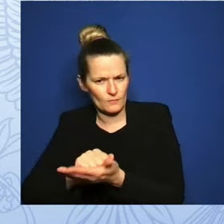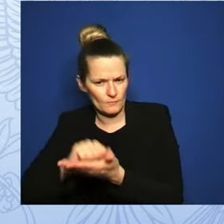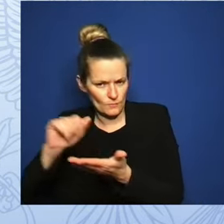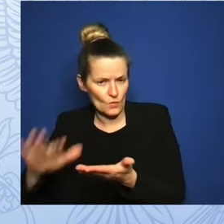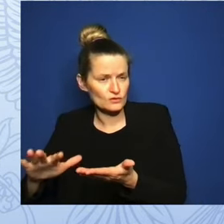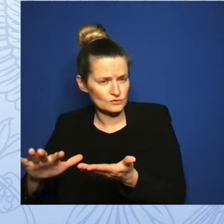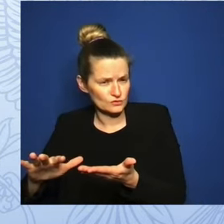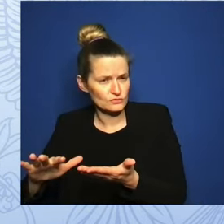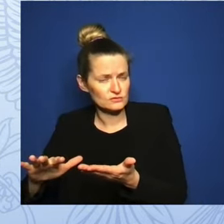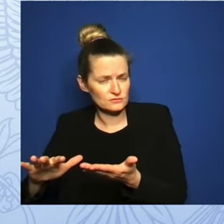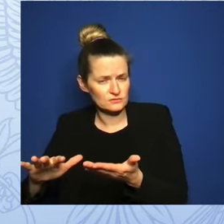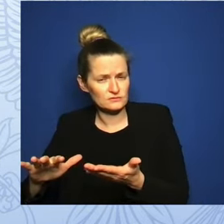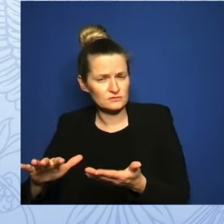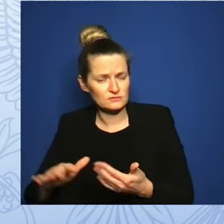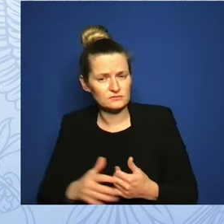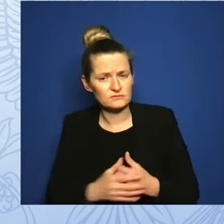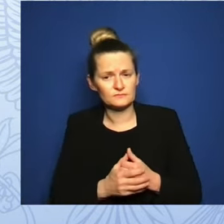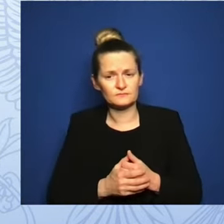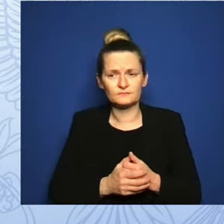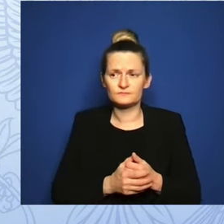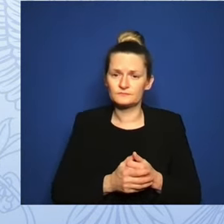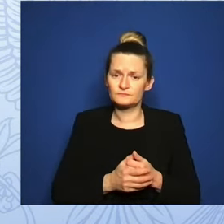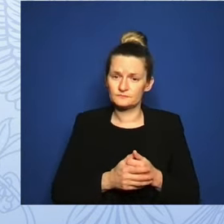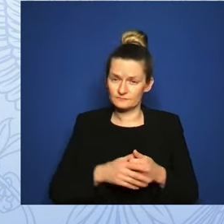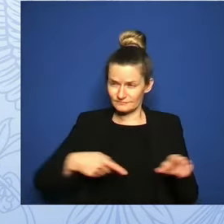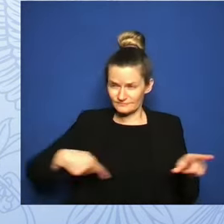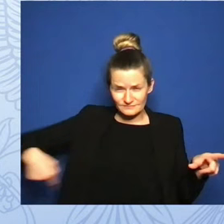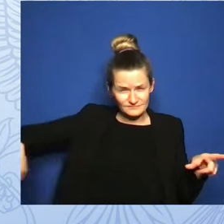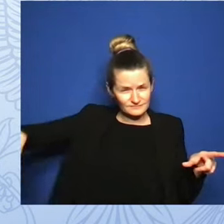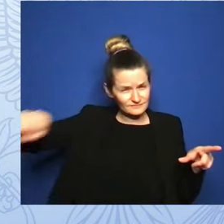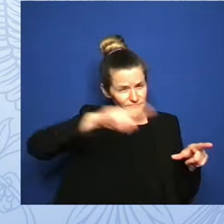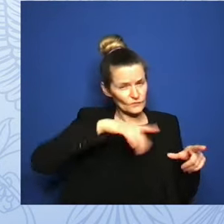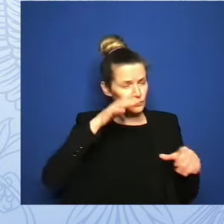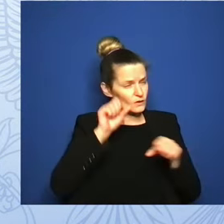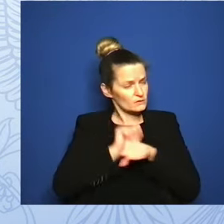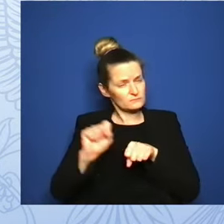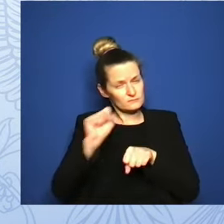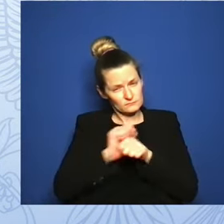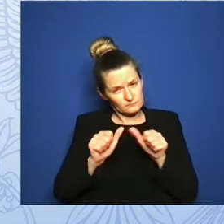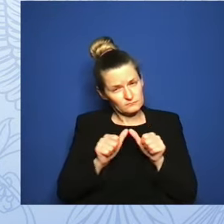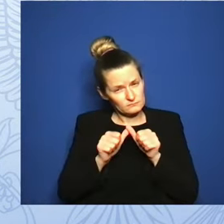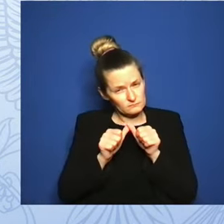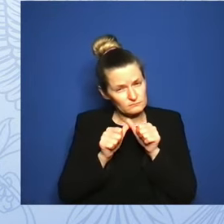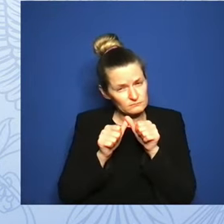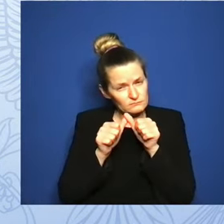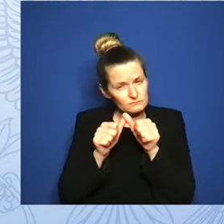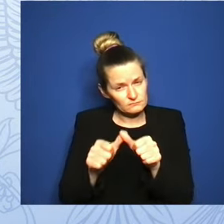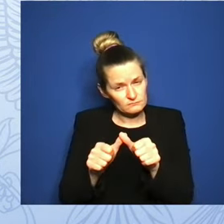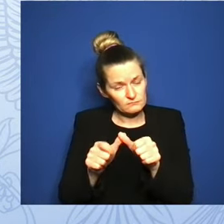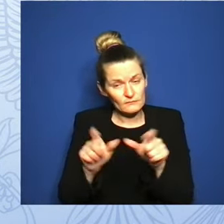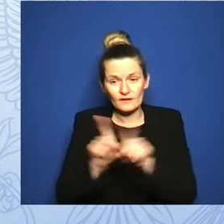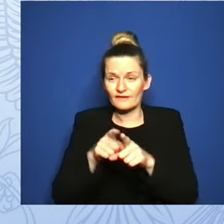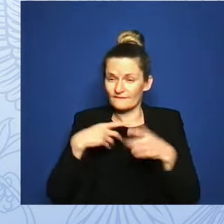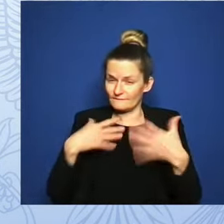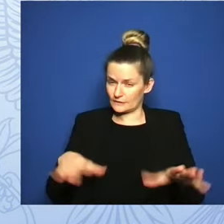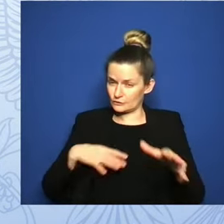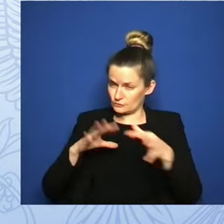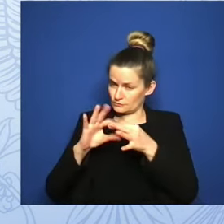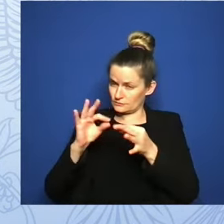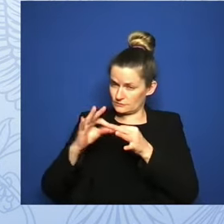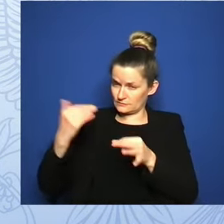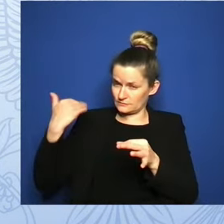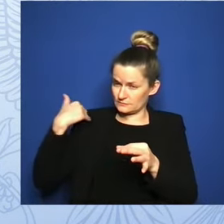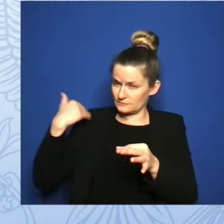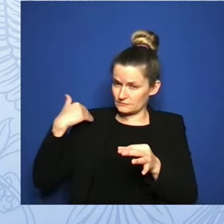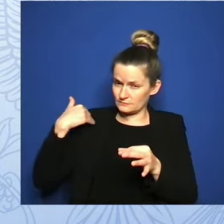We will continue these efforts, but as the First Lady said early on in this conversation, the only way to ensure